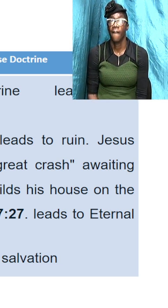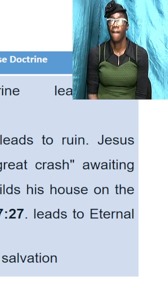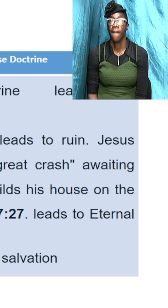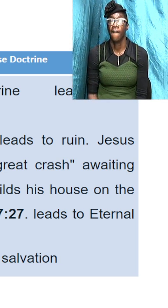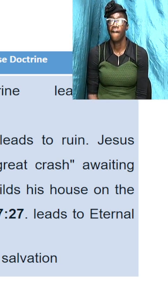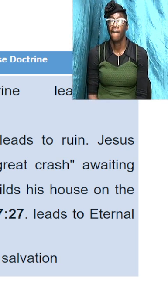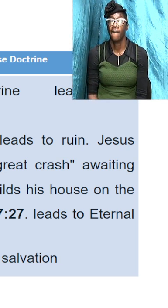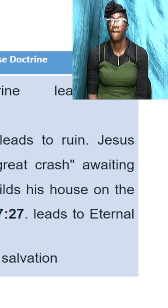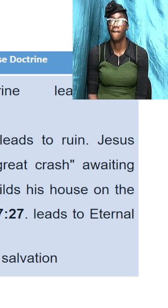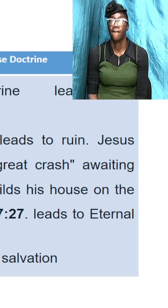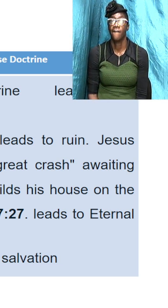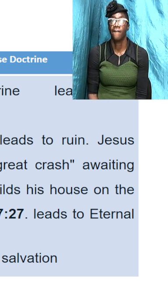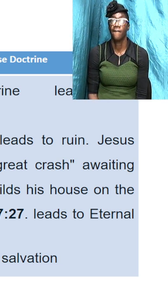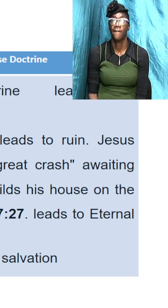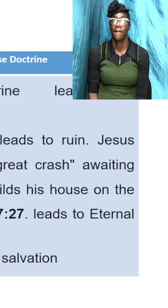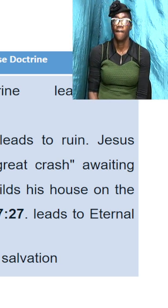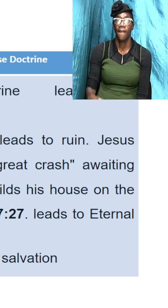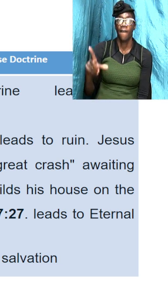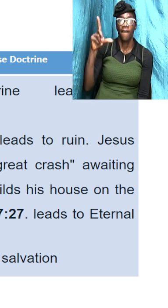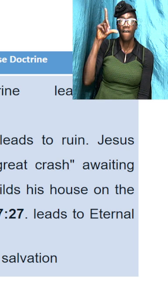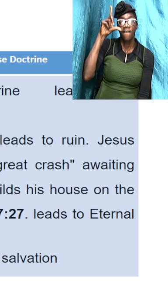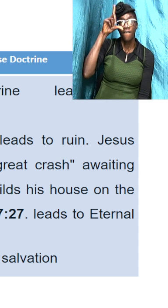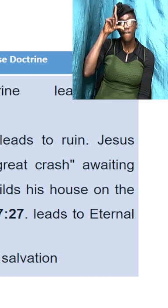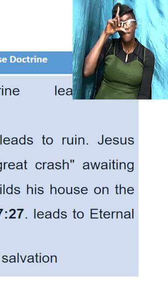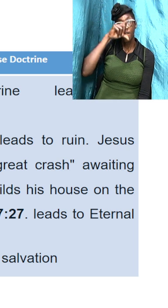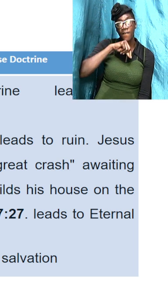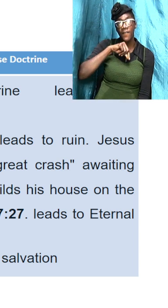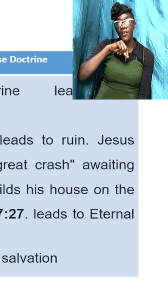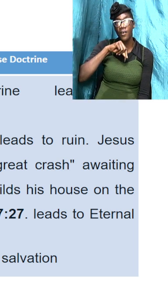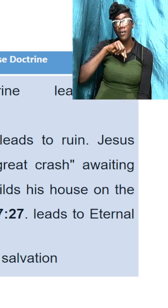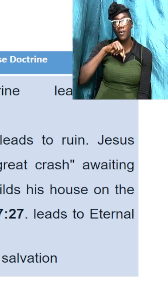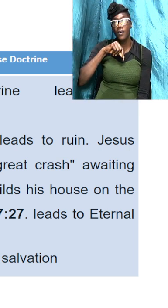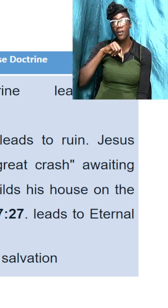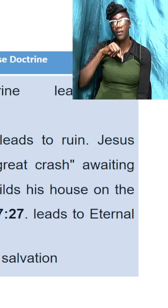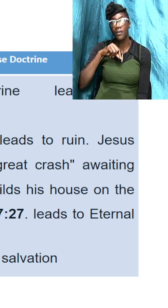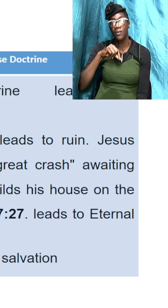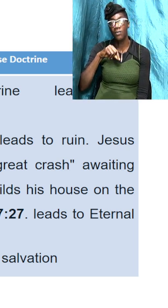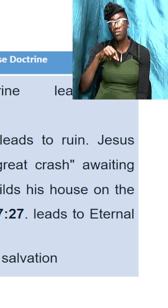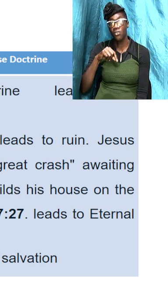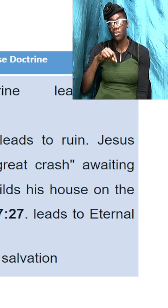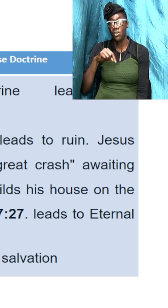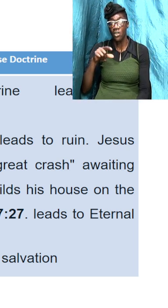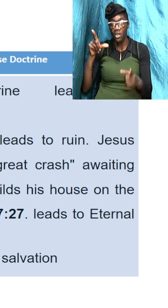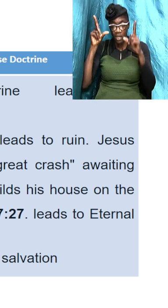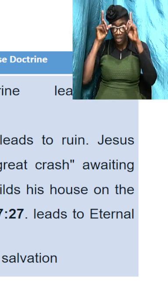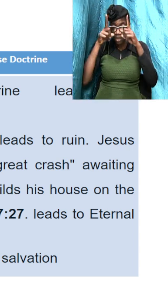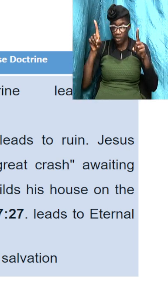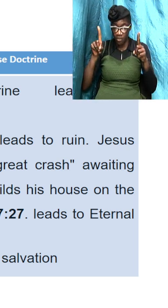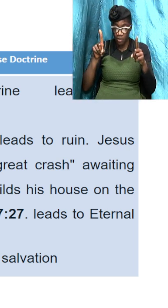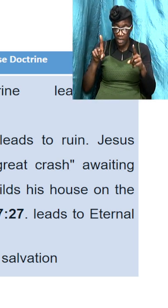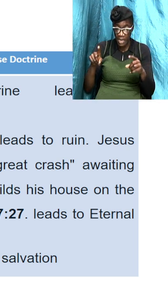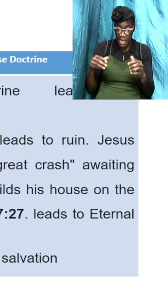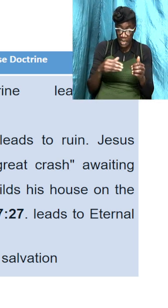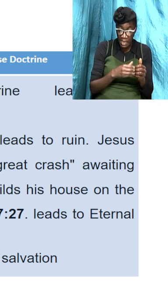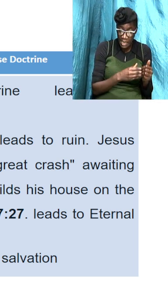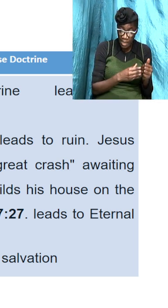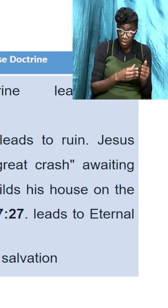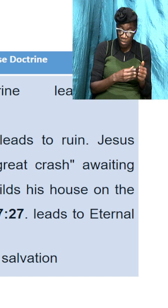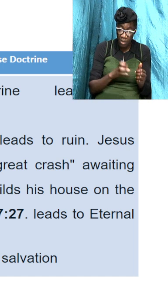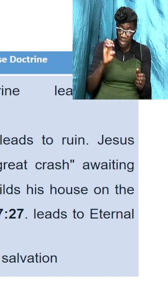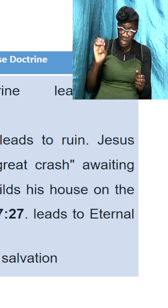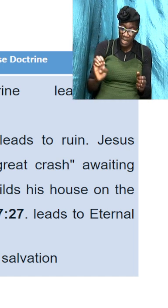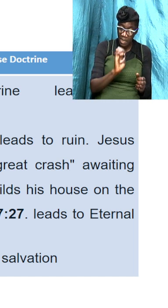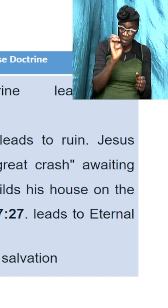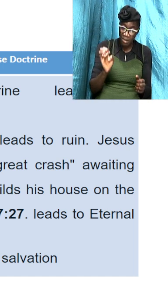false doctrine leads to condemnation eternal condemnation because what false